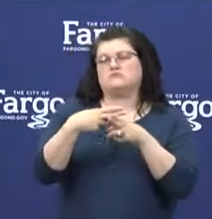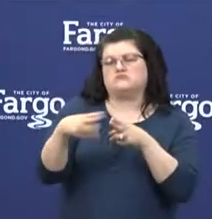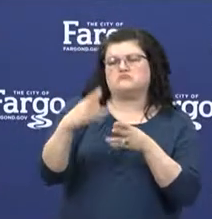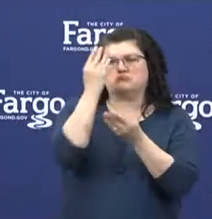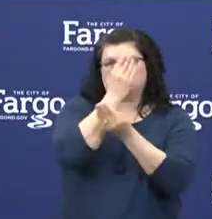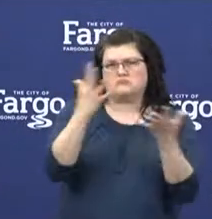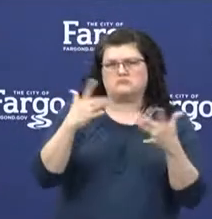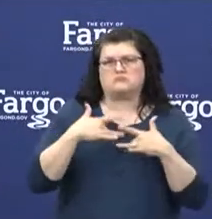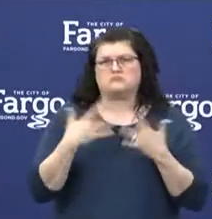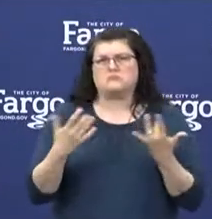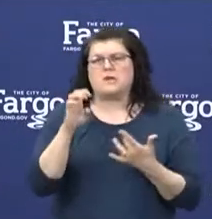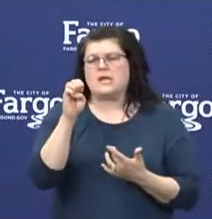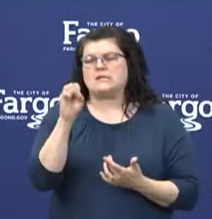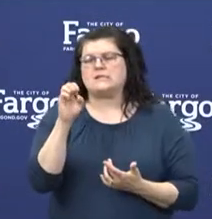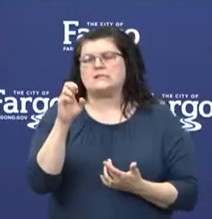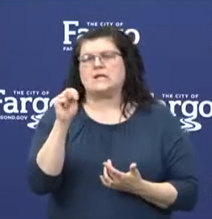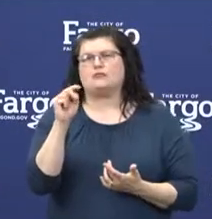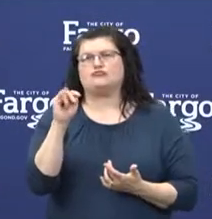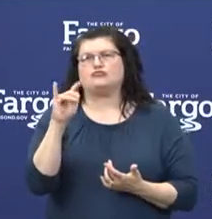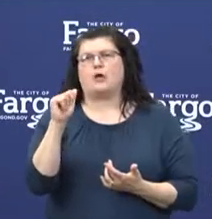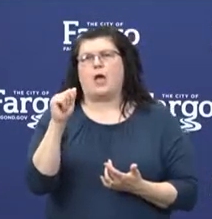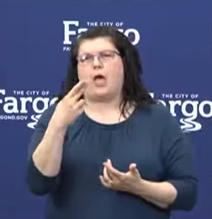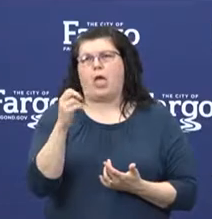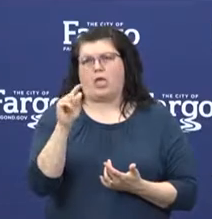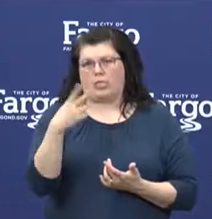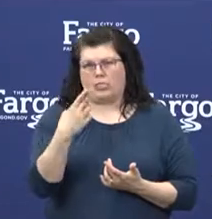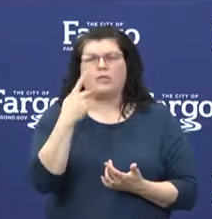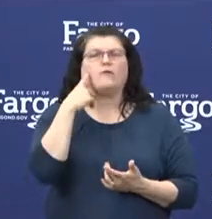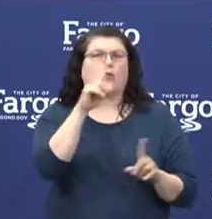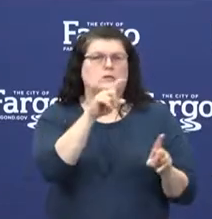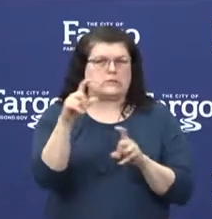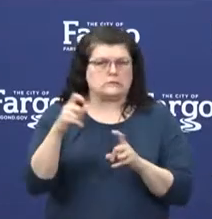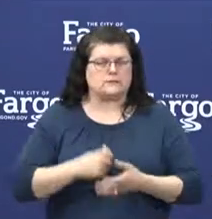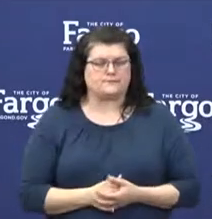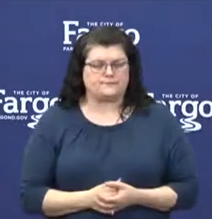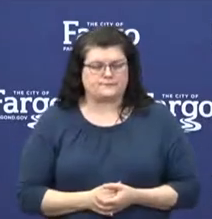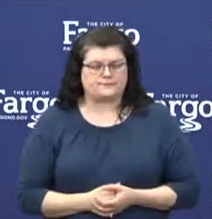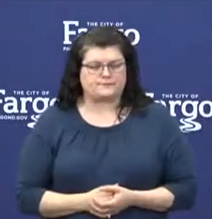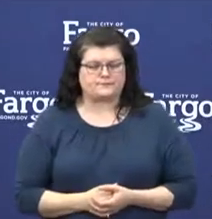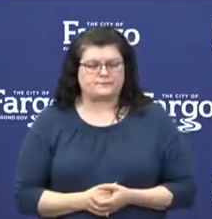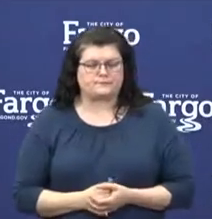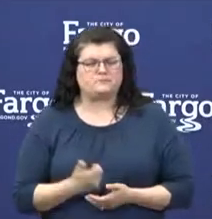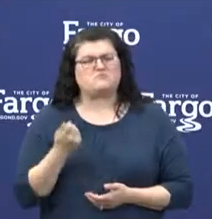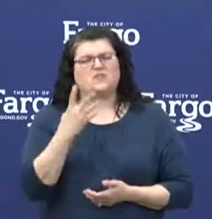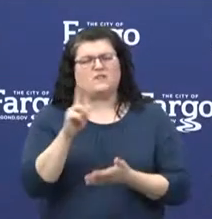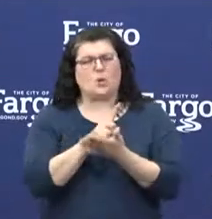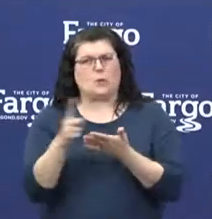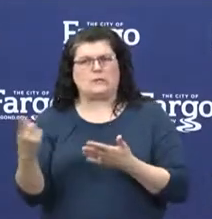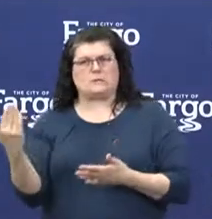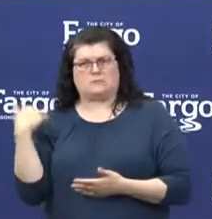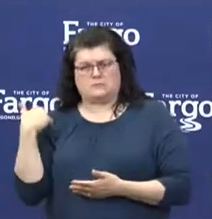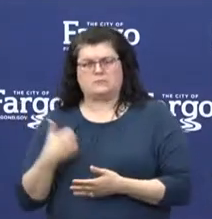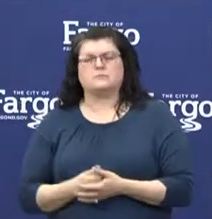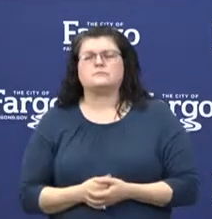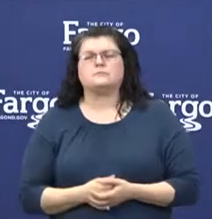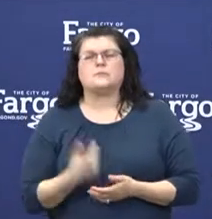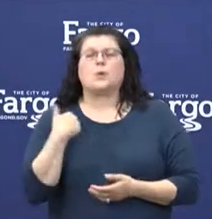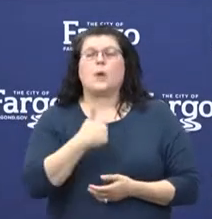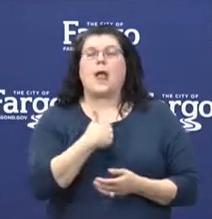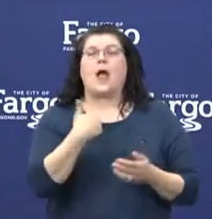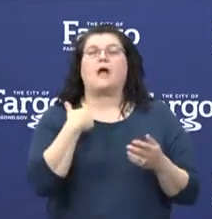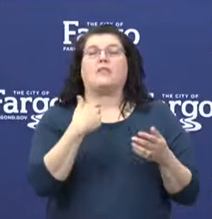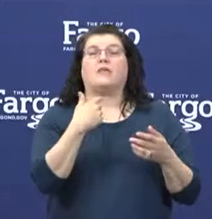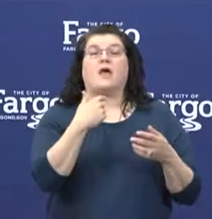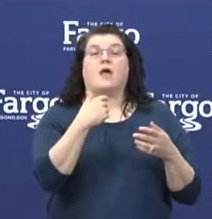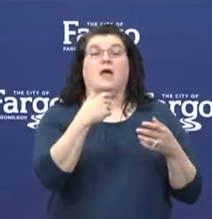of where we are at Essentia Health with our testing capabilities. So a few weeks ago, we implemented our in-house rapid testing